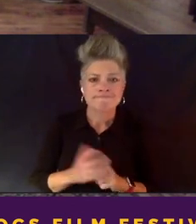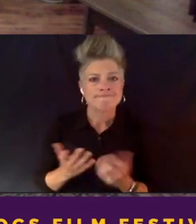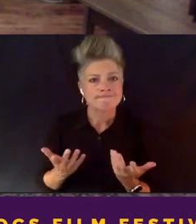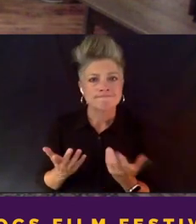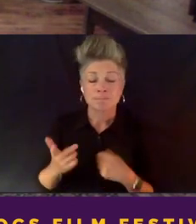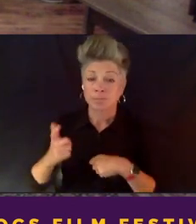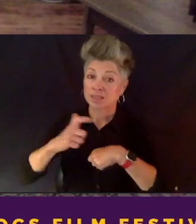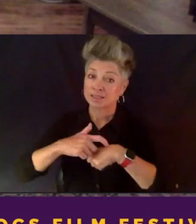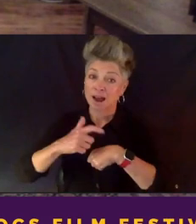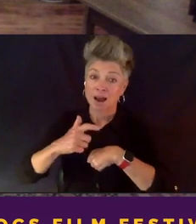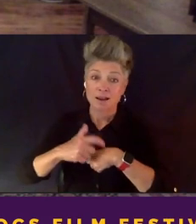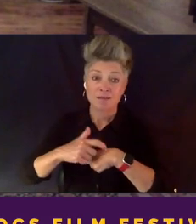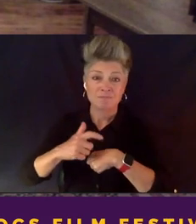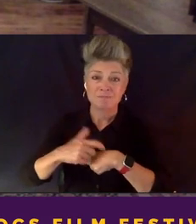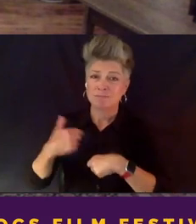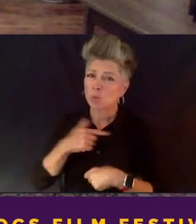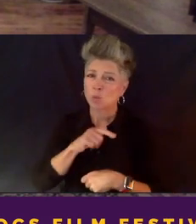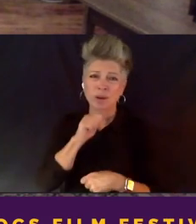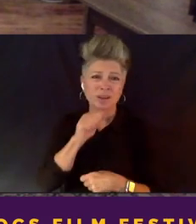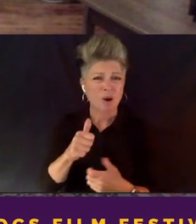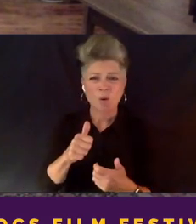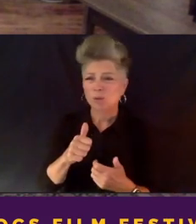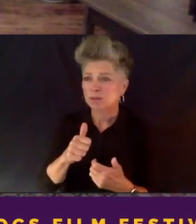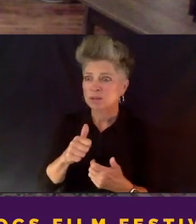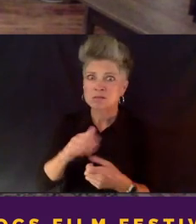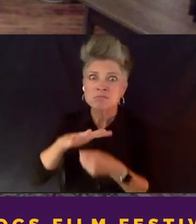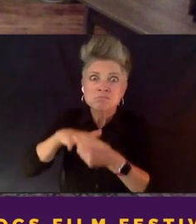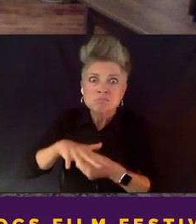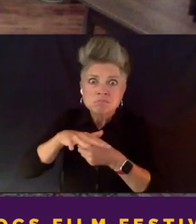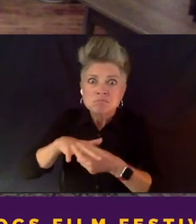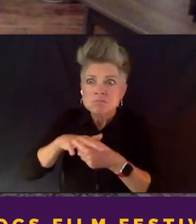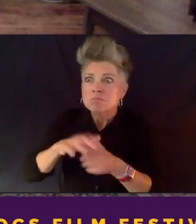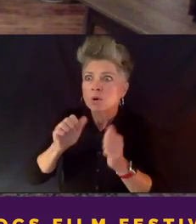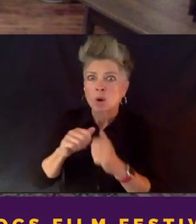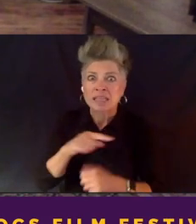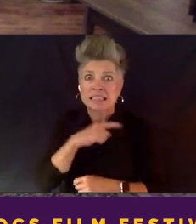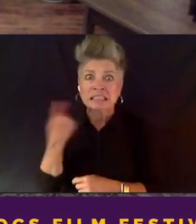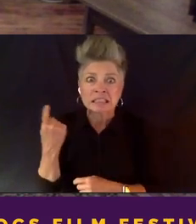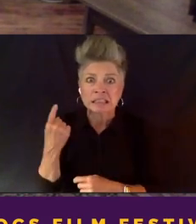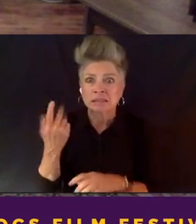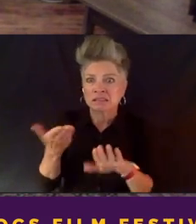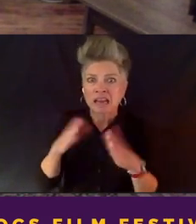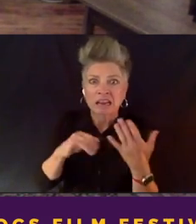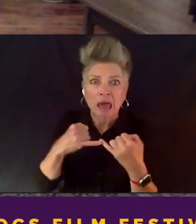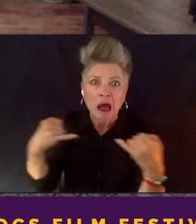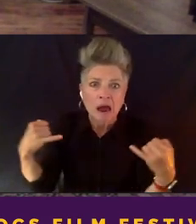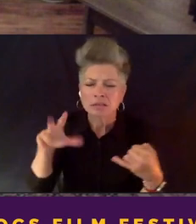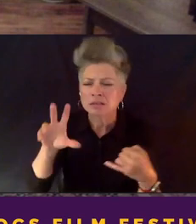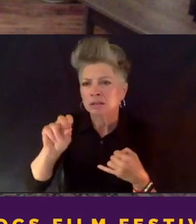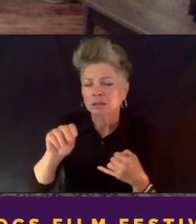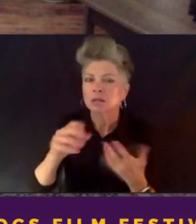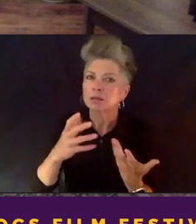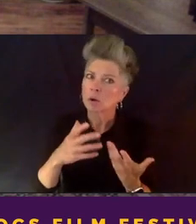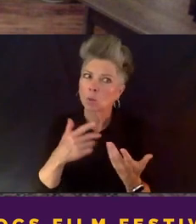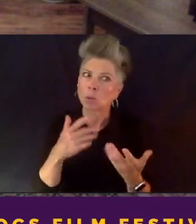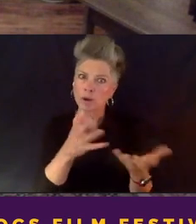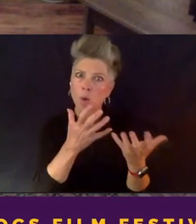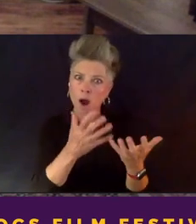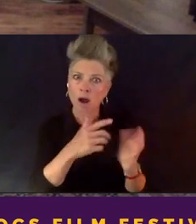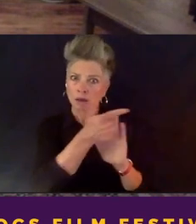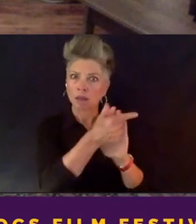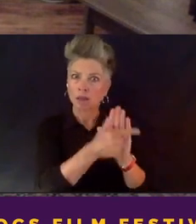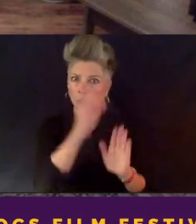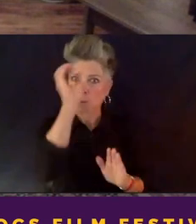that we don't work under deadlines, you know, so we can engage, uh, legal opinions. And of course, Sonia and I, uh, and